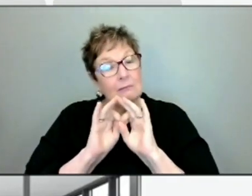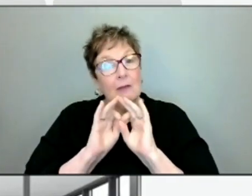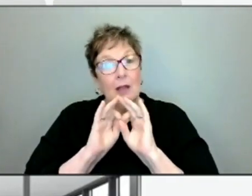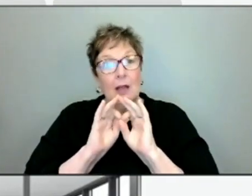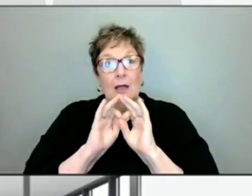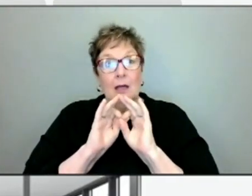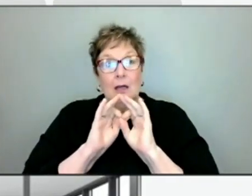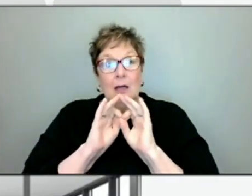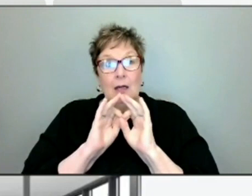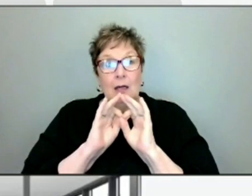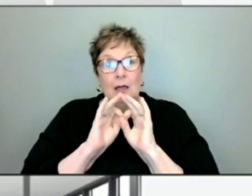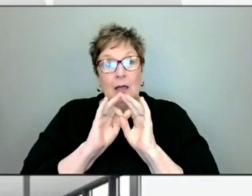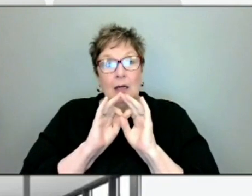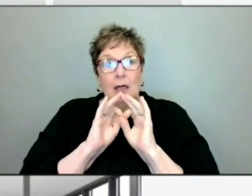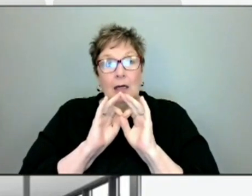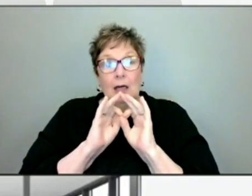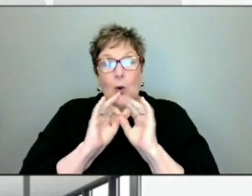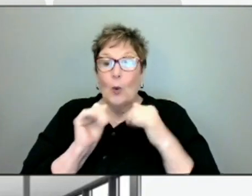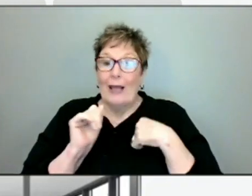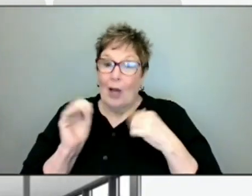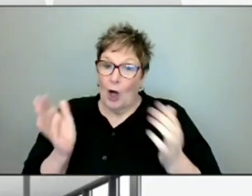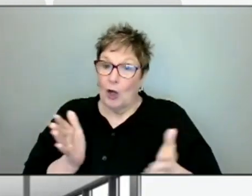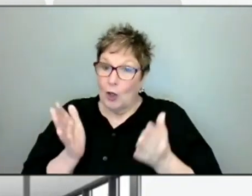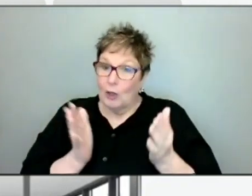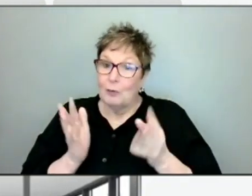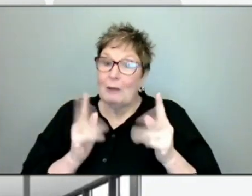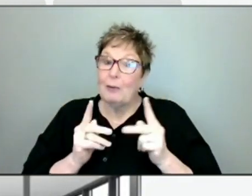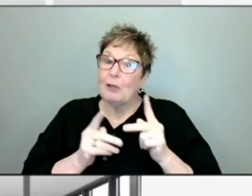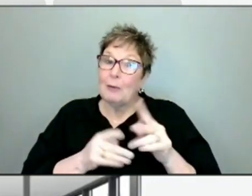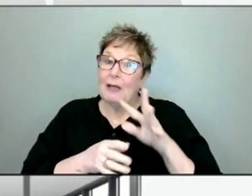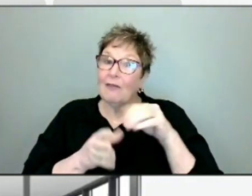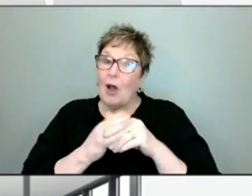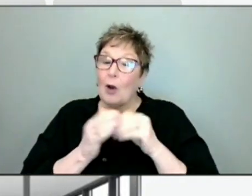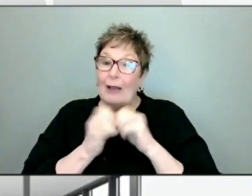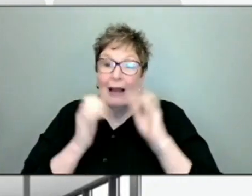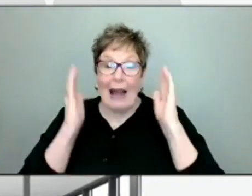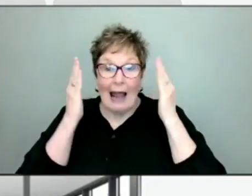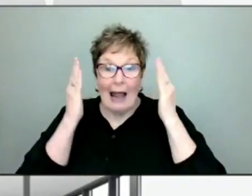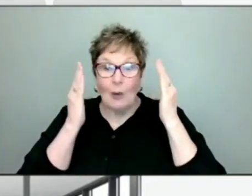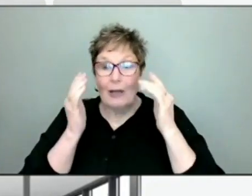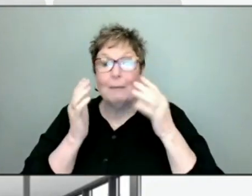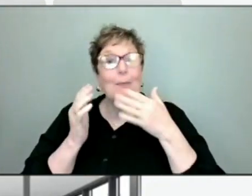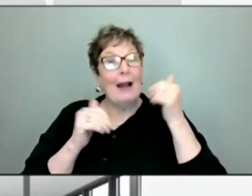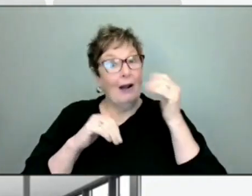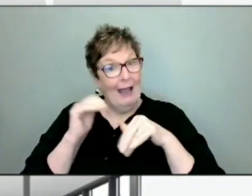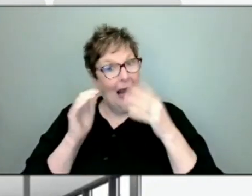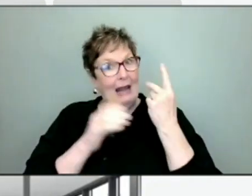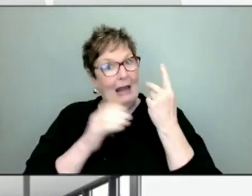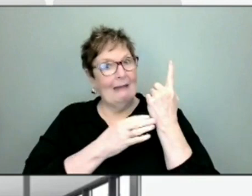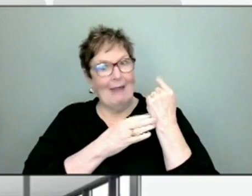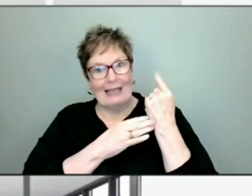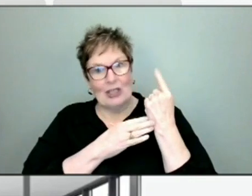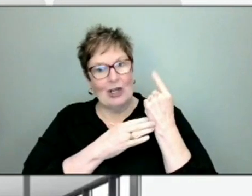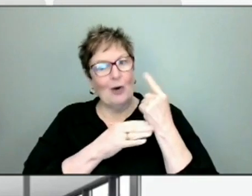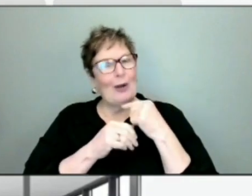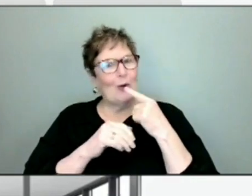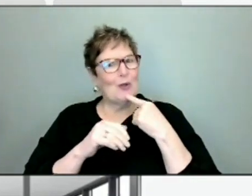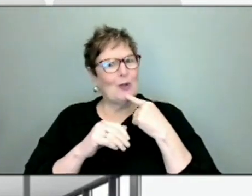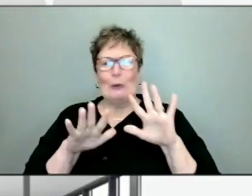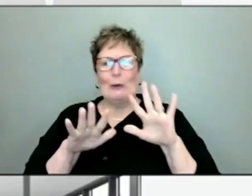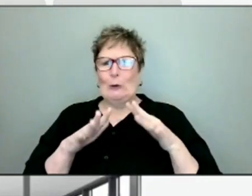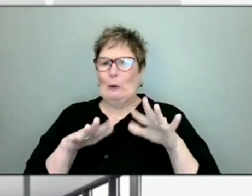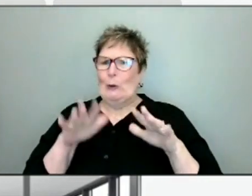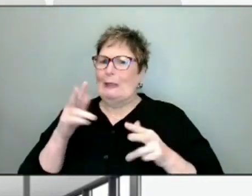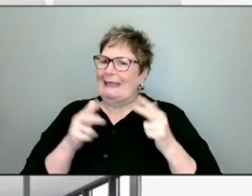encouraging of people to participate in Halloween this year than we were last year. If you remember, we were trying to be extremely